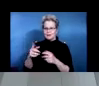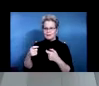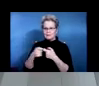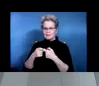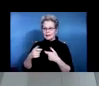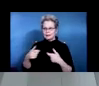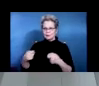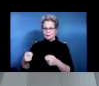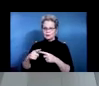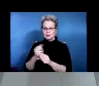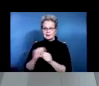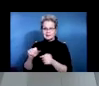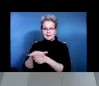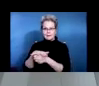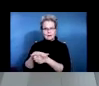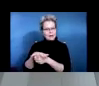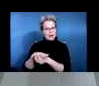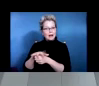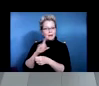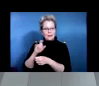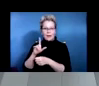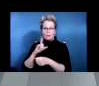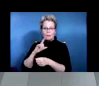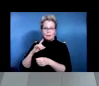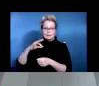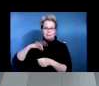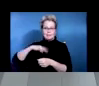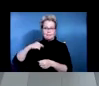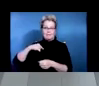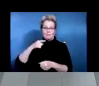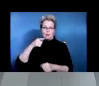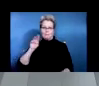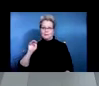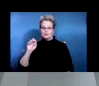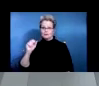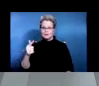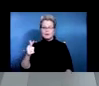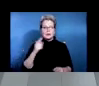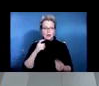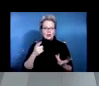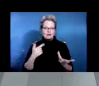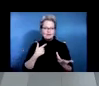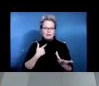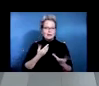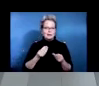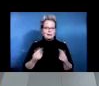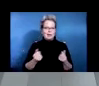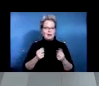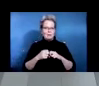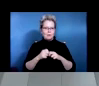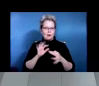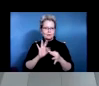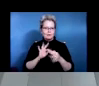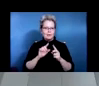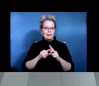really was important to help facilitate um and overcome the transportation component um that was presenting as a